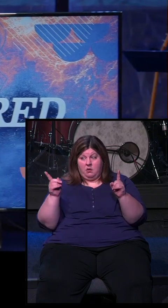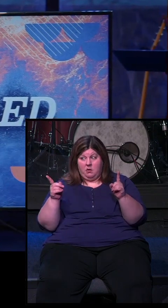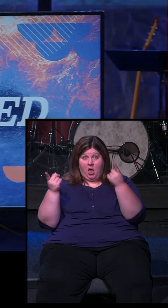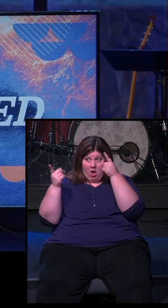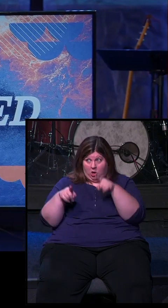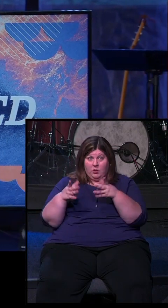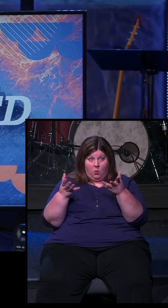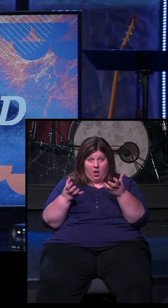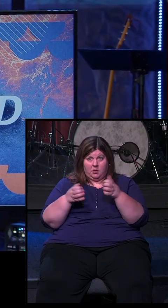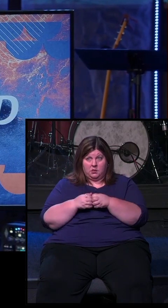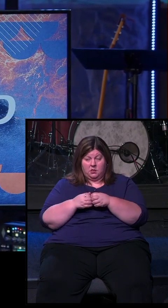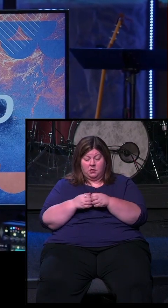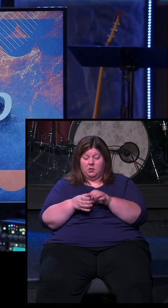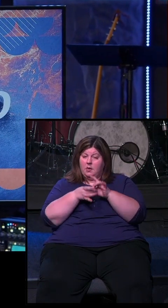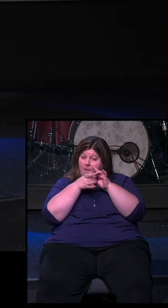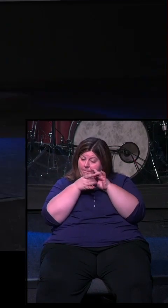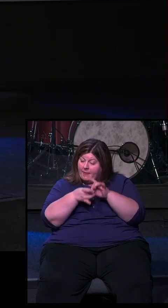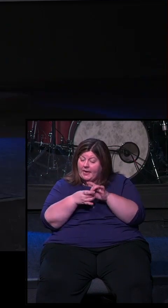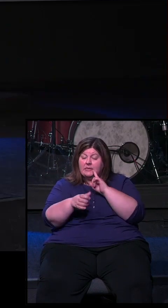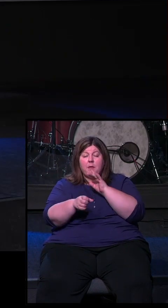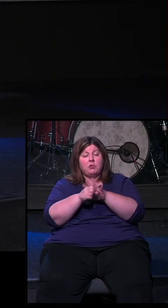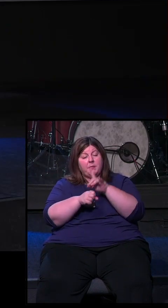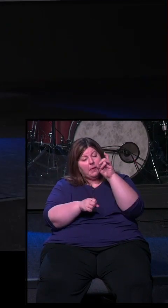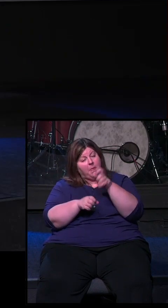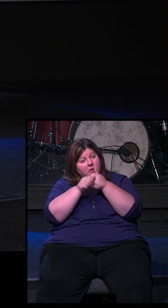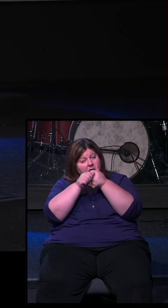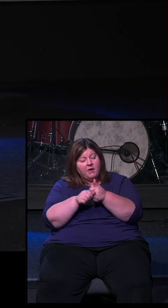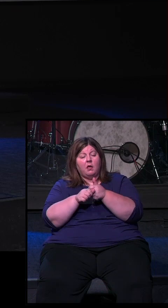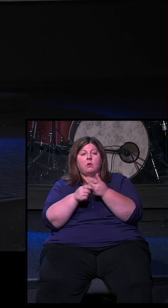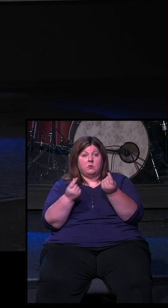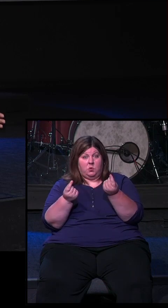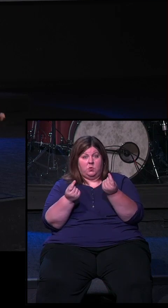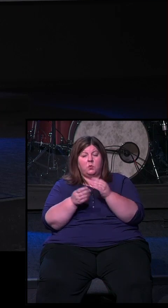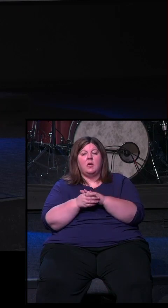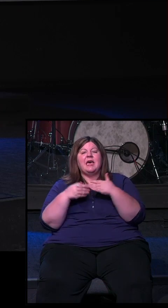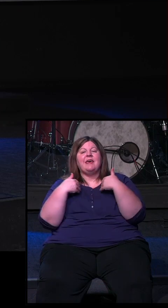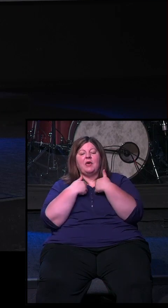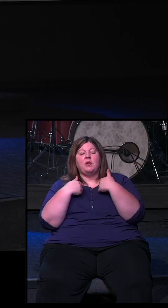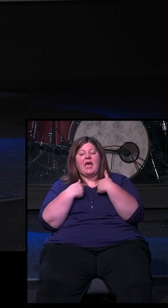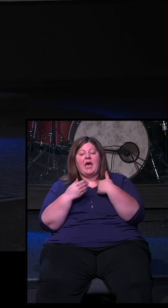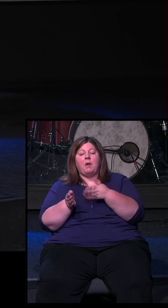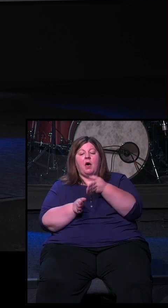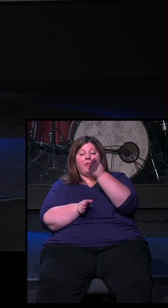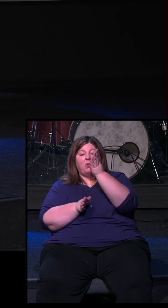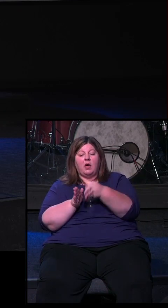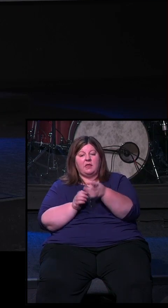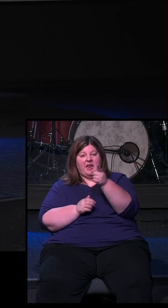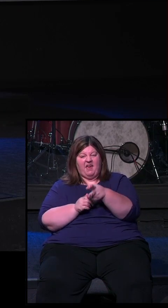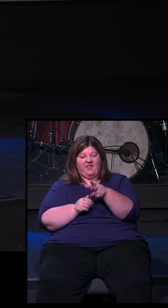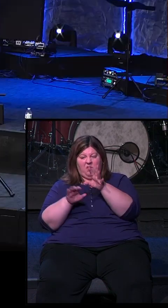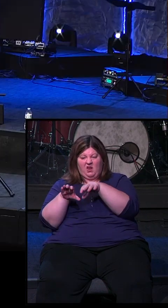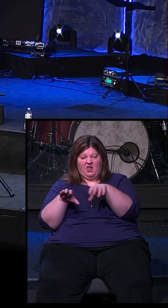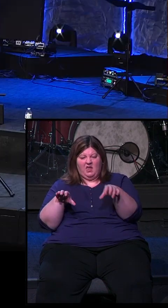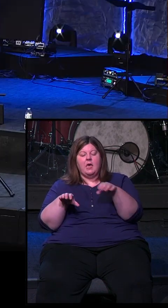agreement between each other, they were going to make a binding promise, a promise agreement. This is what they do. They would cut these animals in half, and they would line them up in